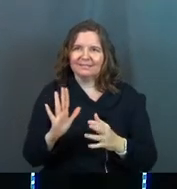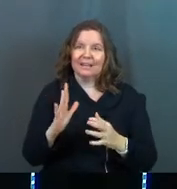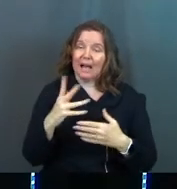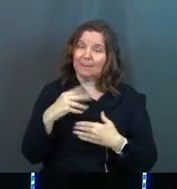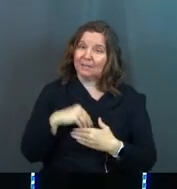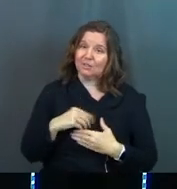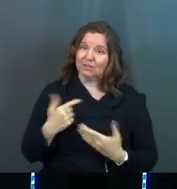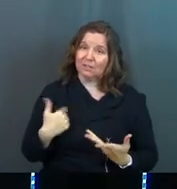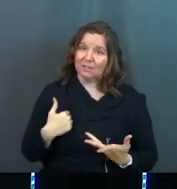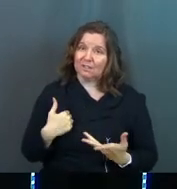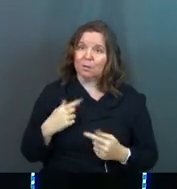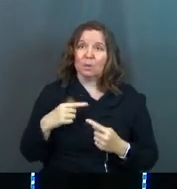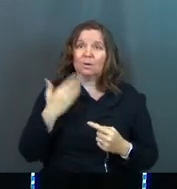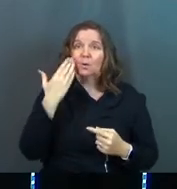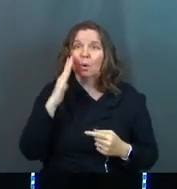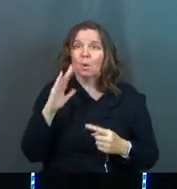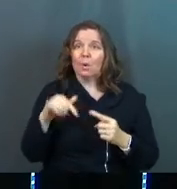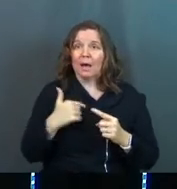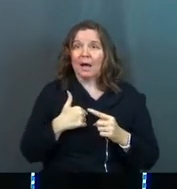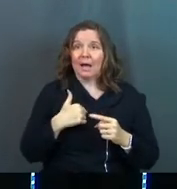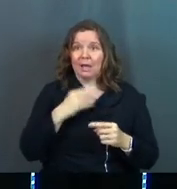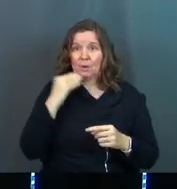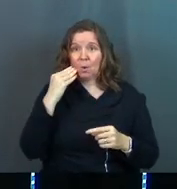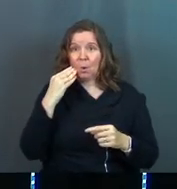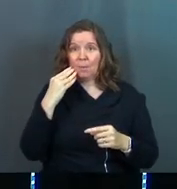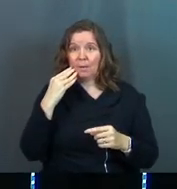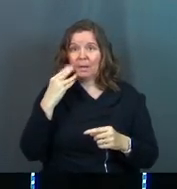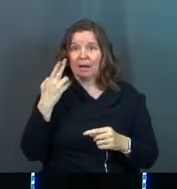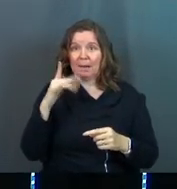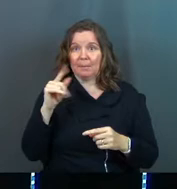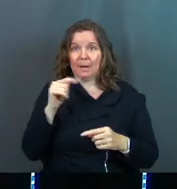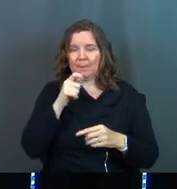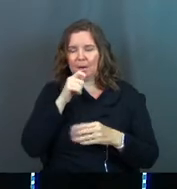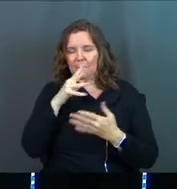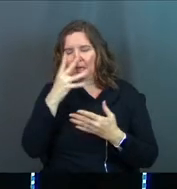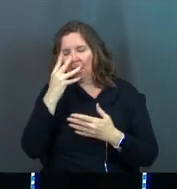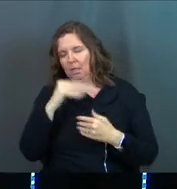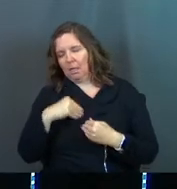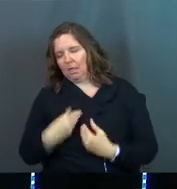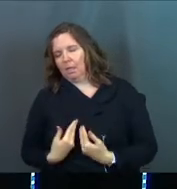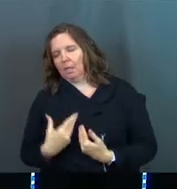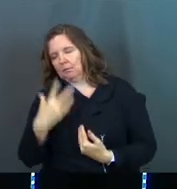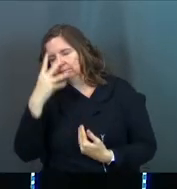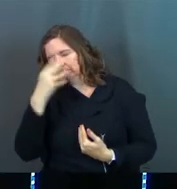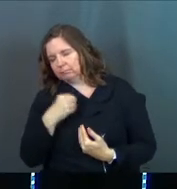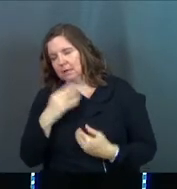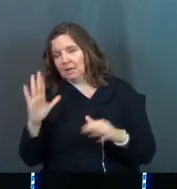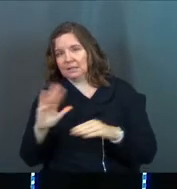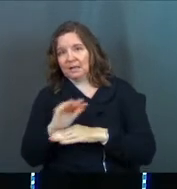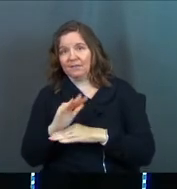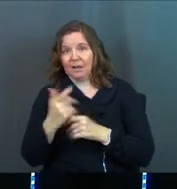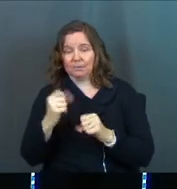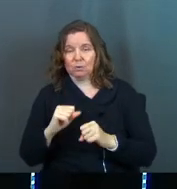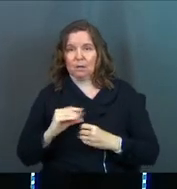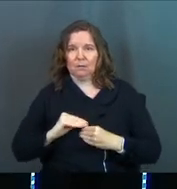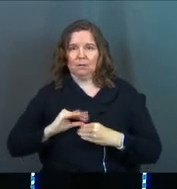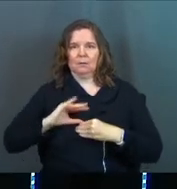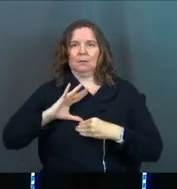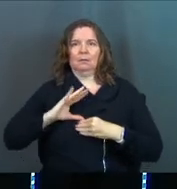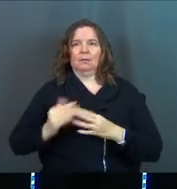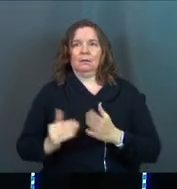I'm an introvert. What you don't know is that I go home and I'm a hobbit in a cave on Sunday afternoons and I'm trying to rebuild.